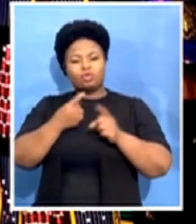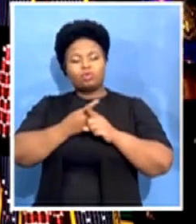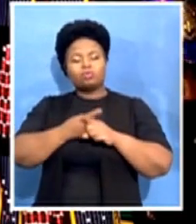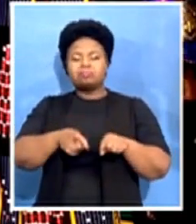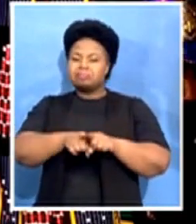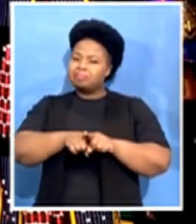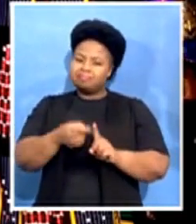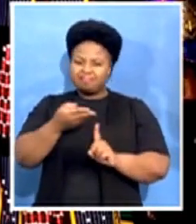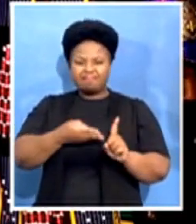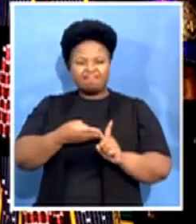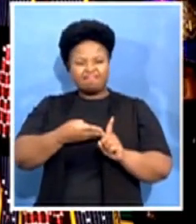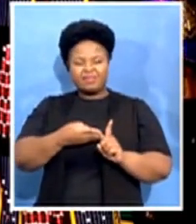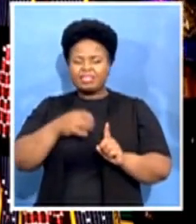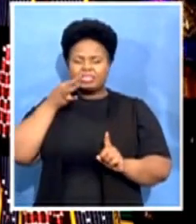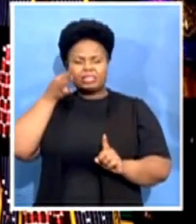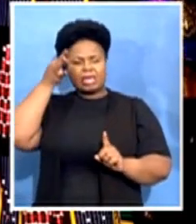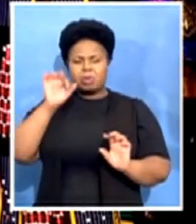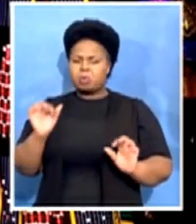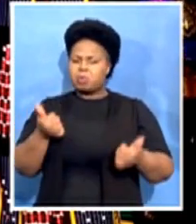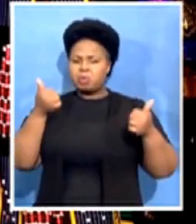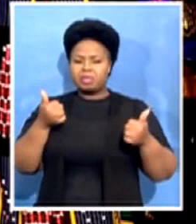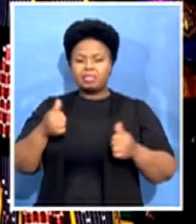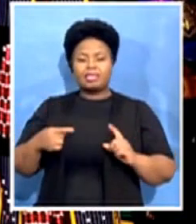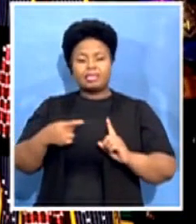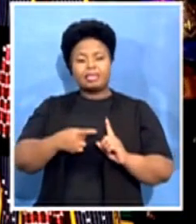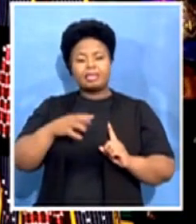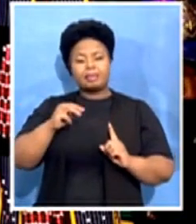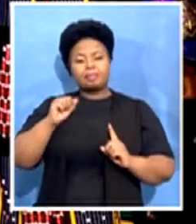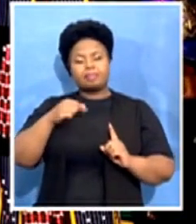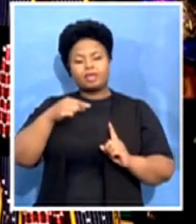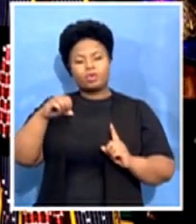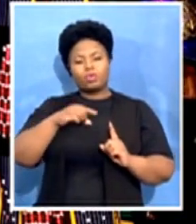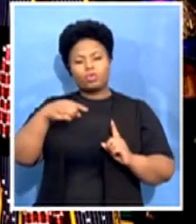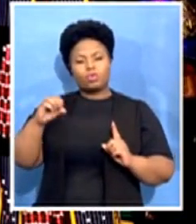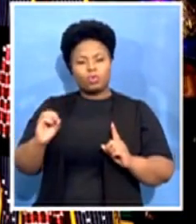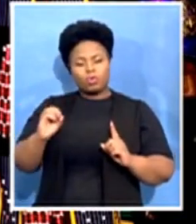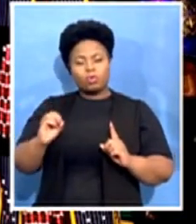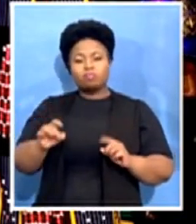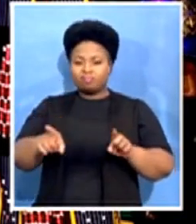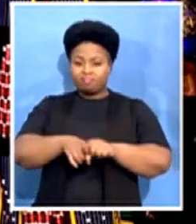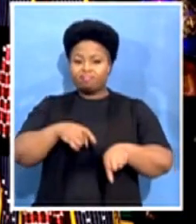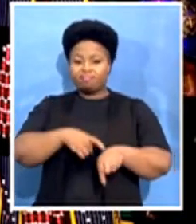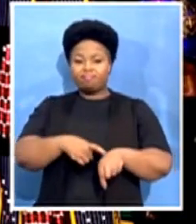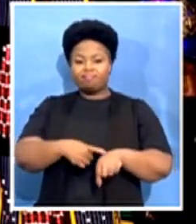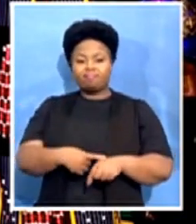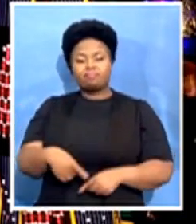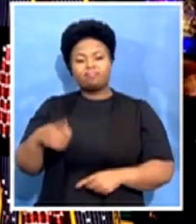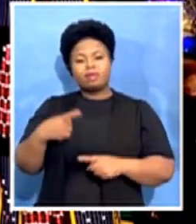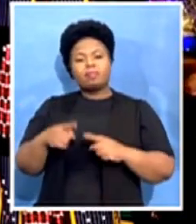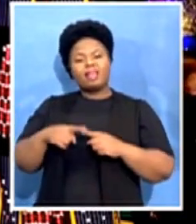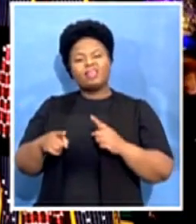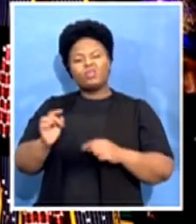Princess Magogo also played his tondolo, a musical